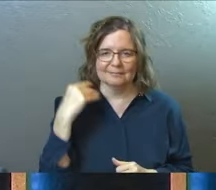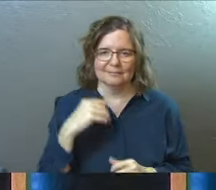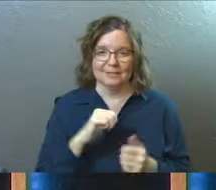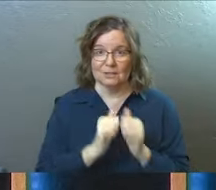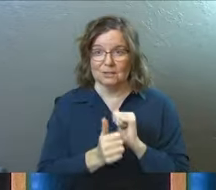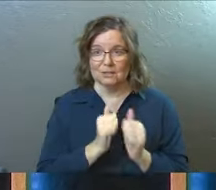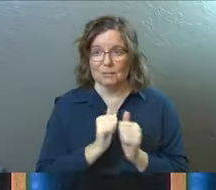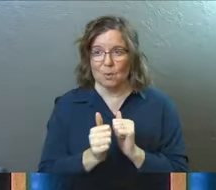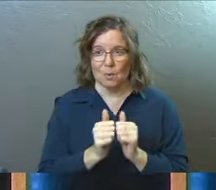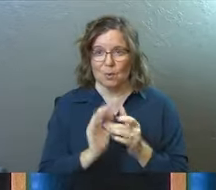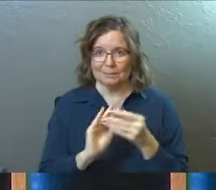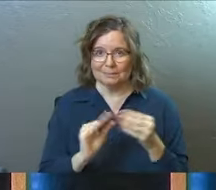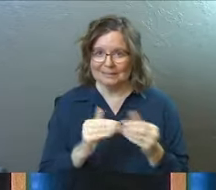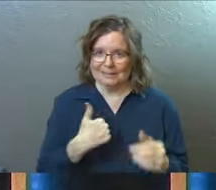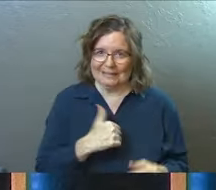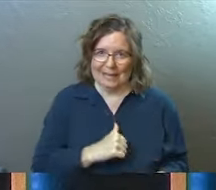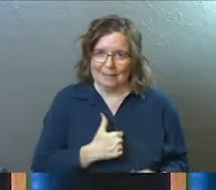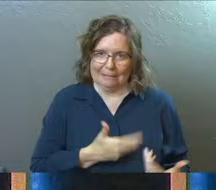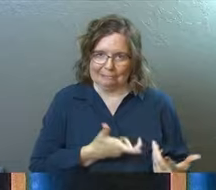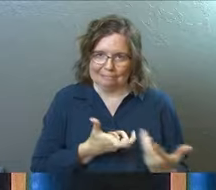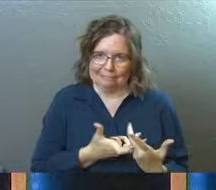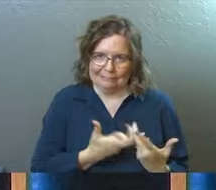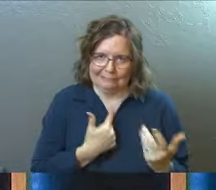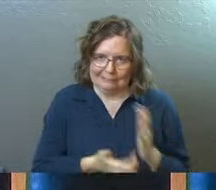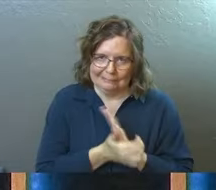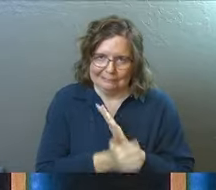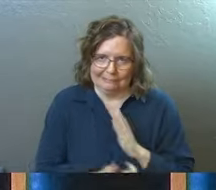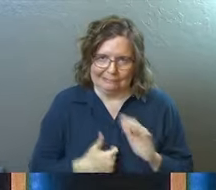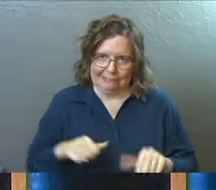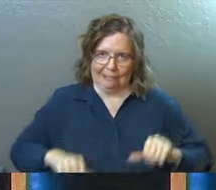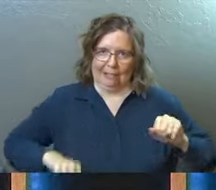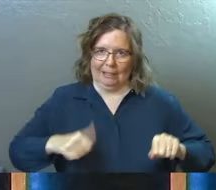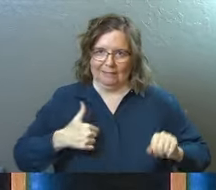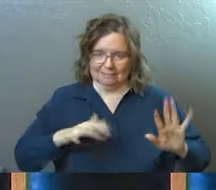Sports illustrations are not my, anyway, disclaimers out there.